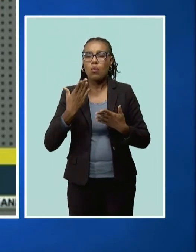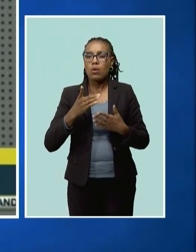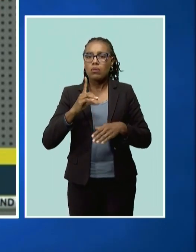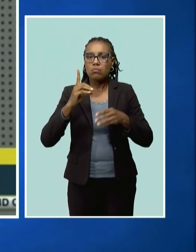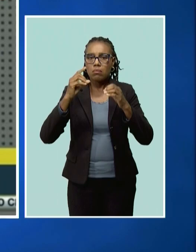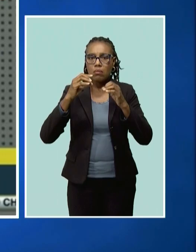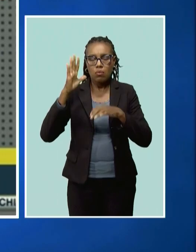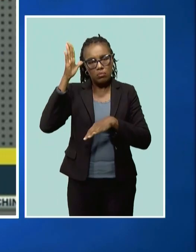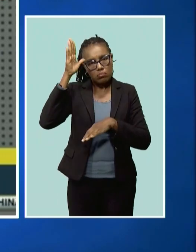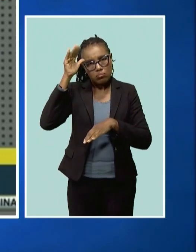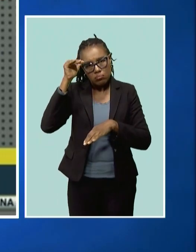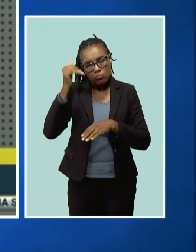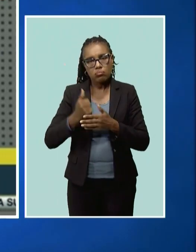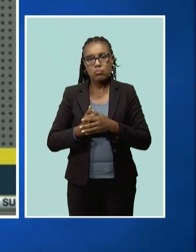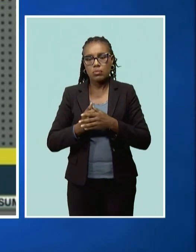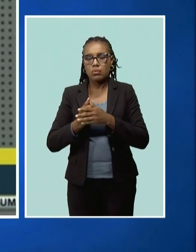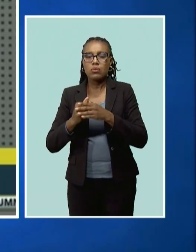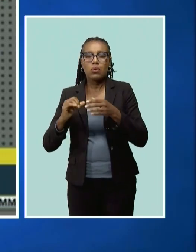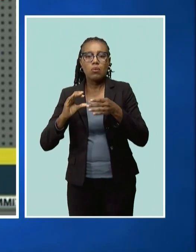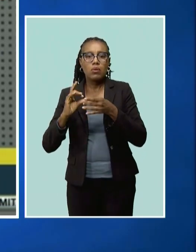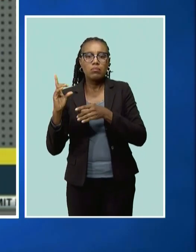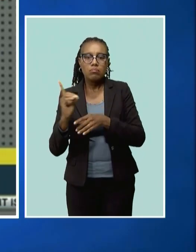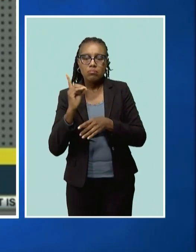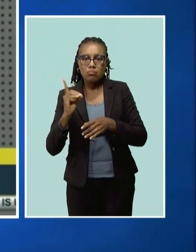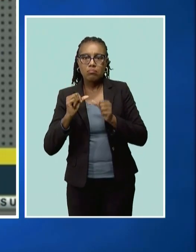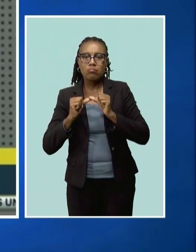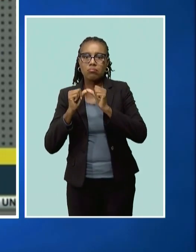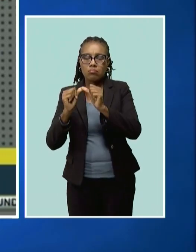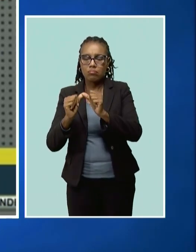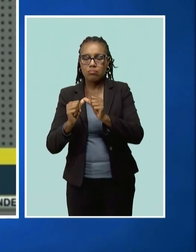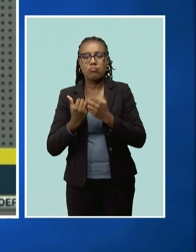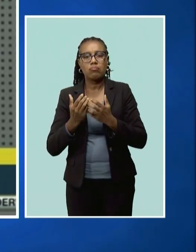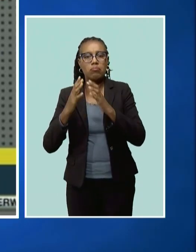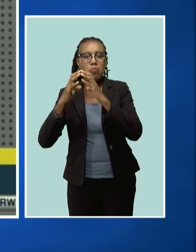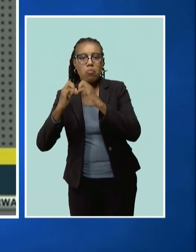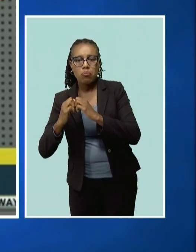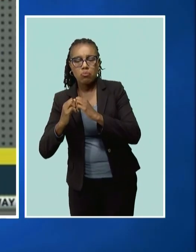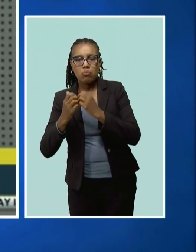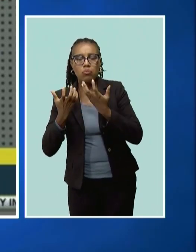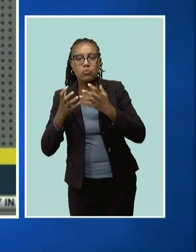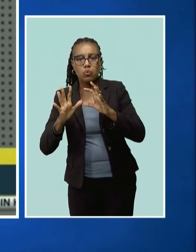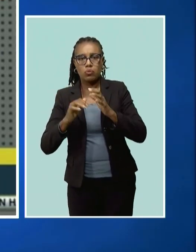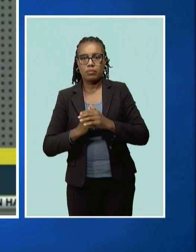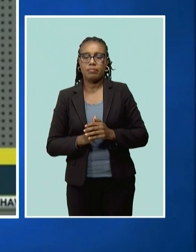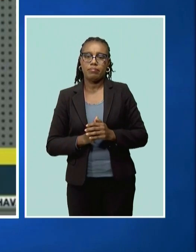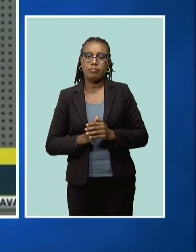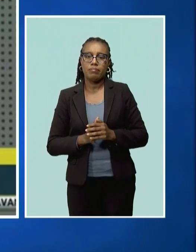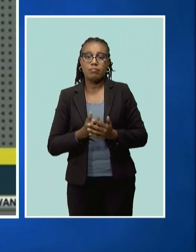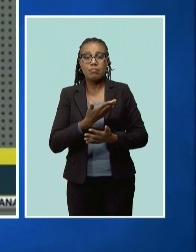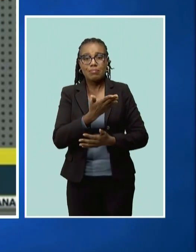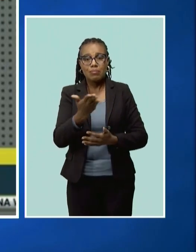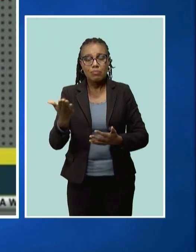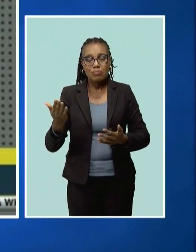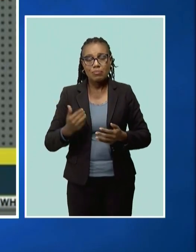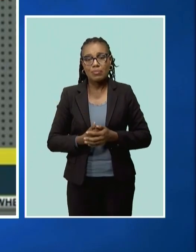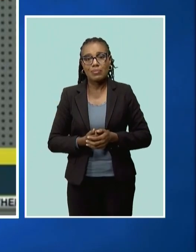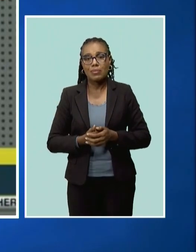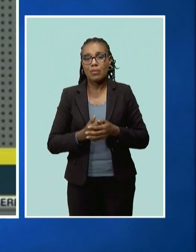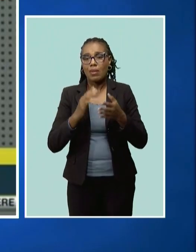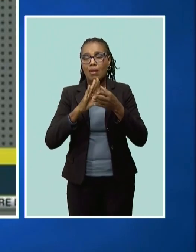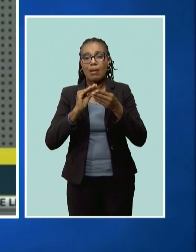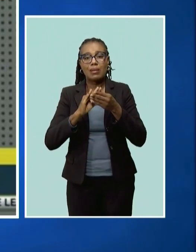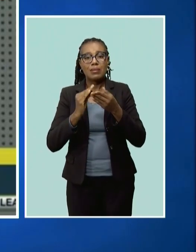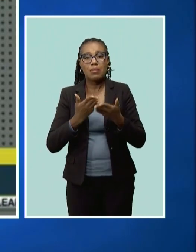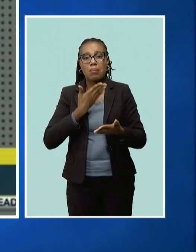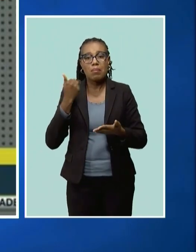and the unravelling of progressive opportunities for development. My friends, there can be no more appropriate